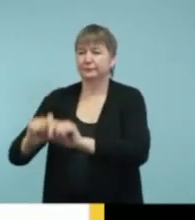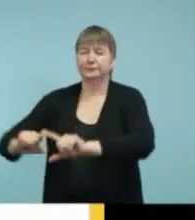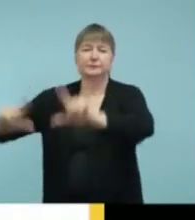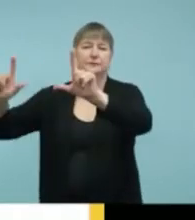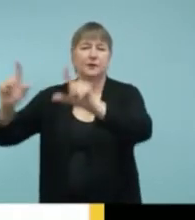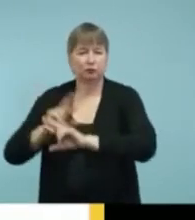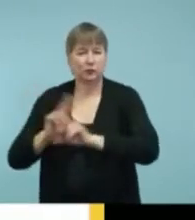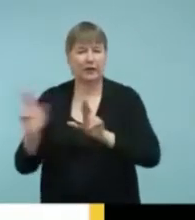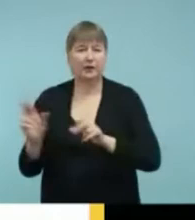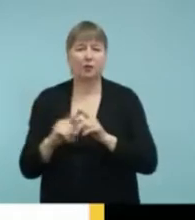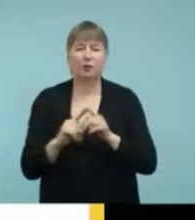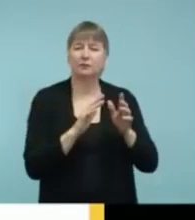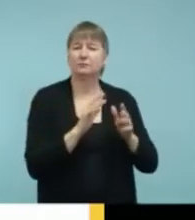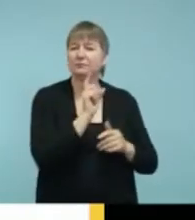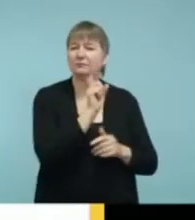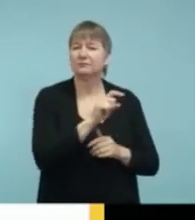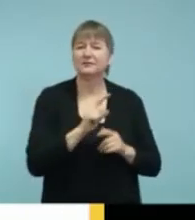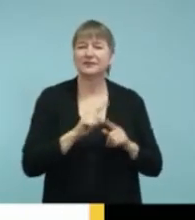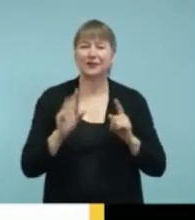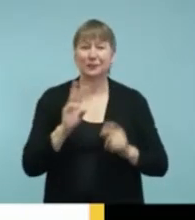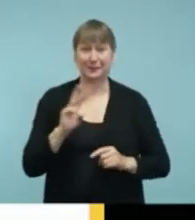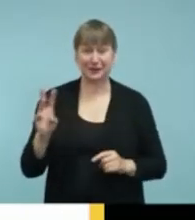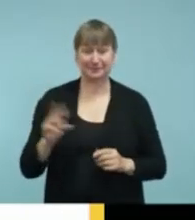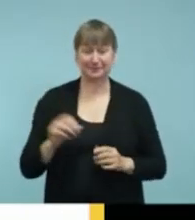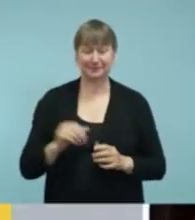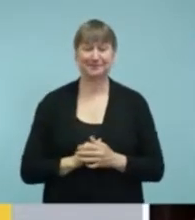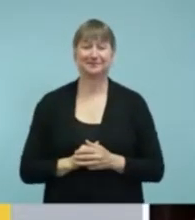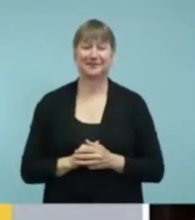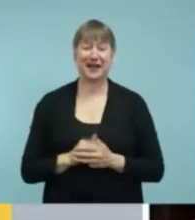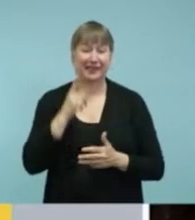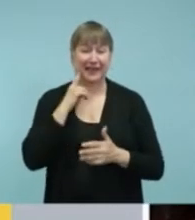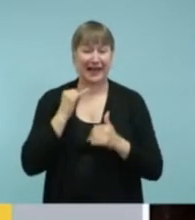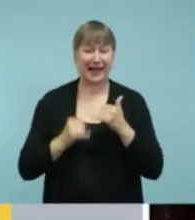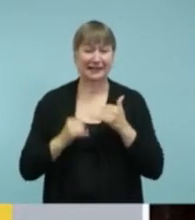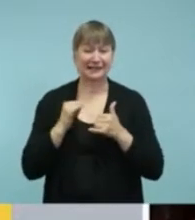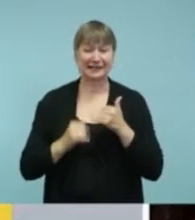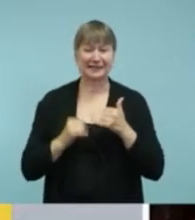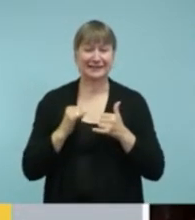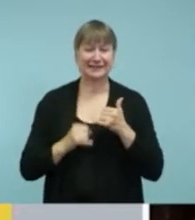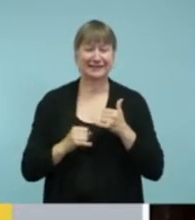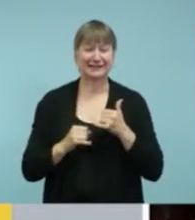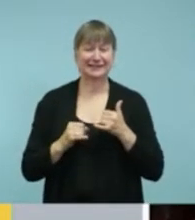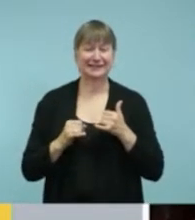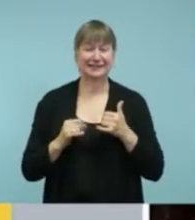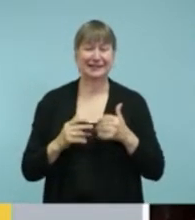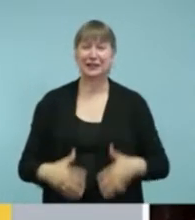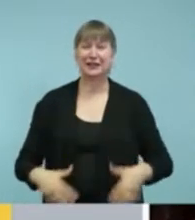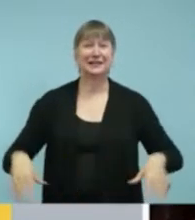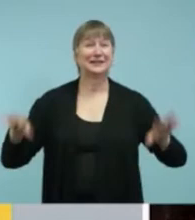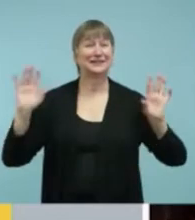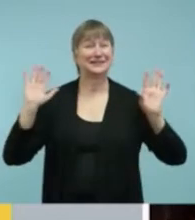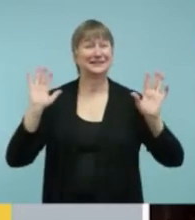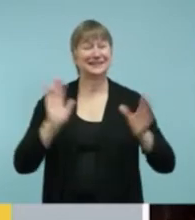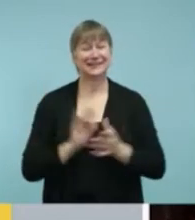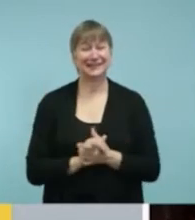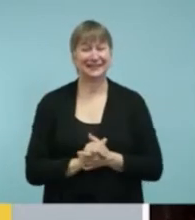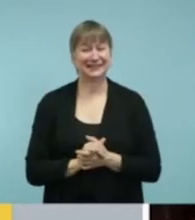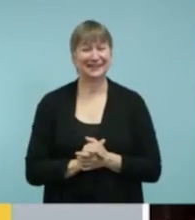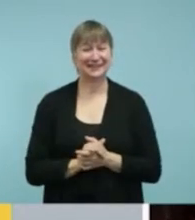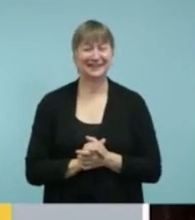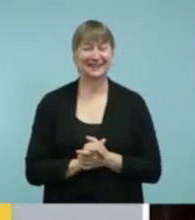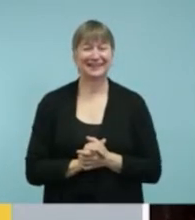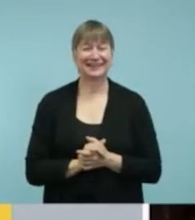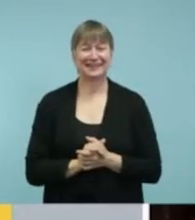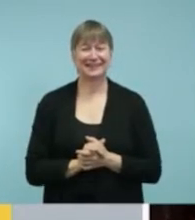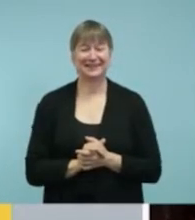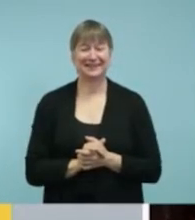different websites. Okay. Next slide. I think it's the last one. And I think that is the last one. So, um,